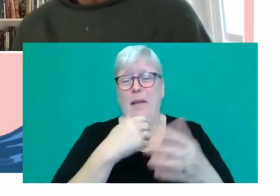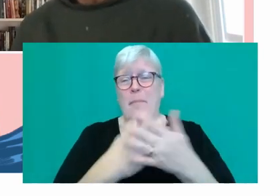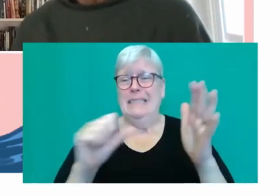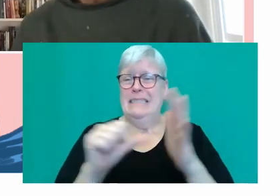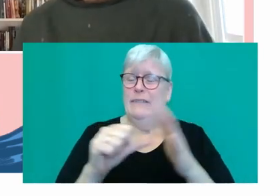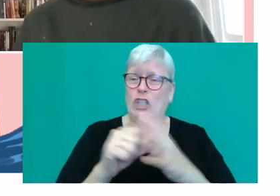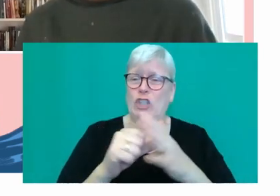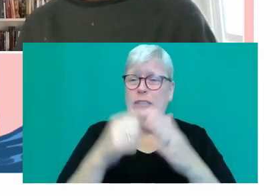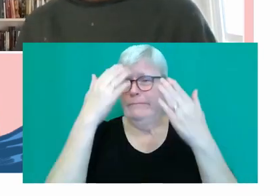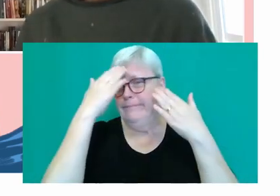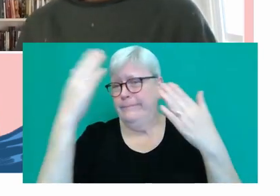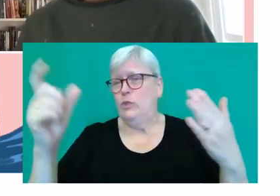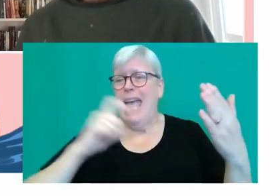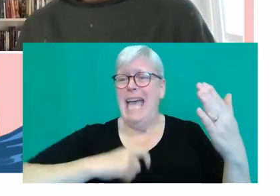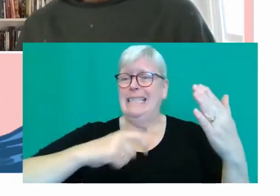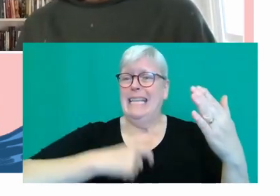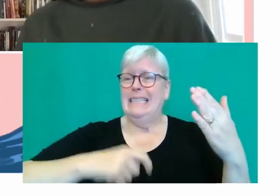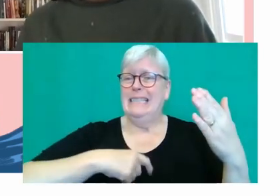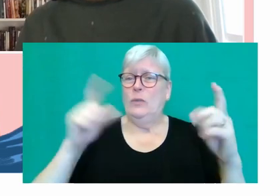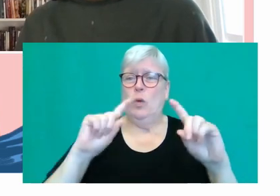And it's,